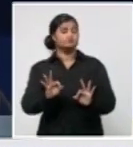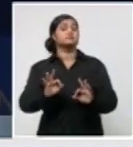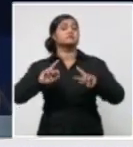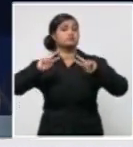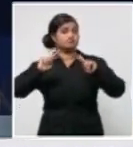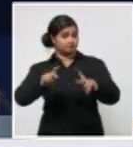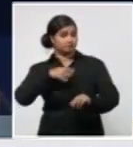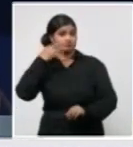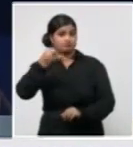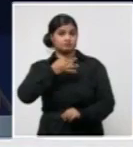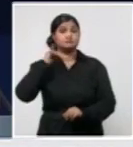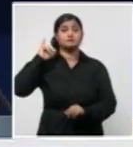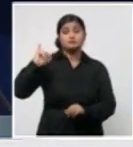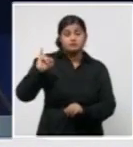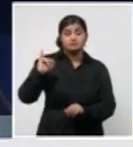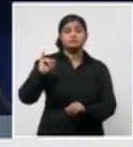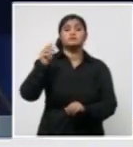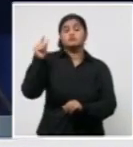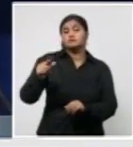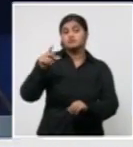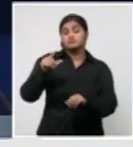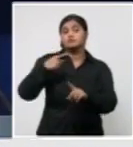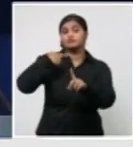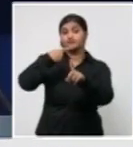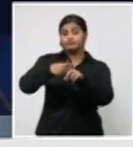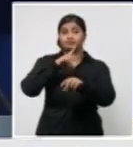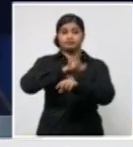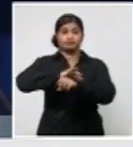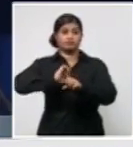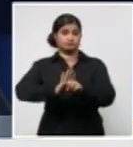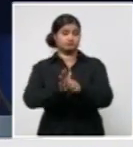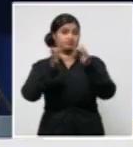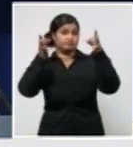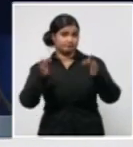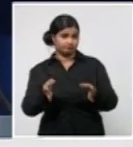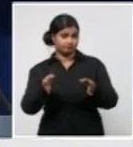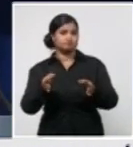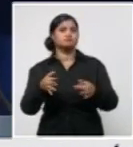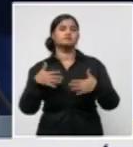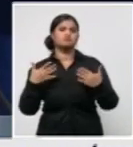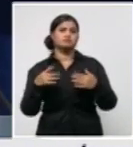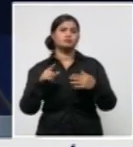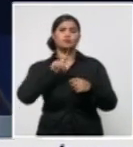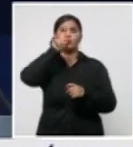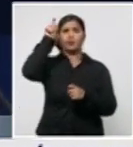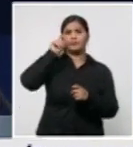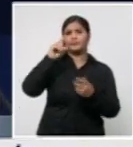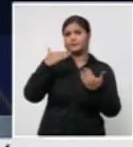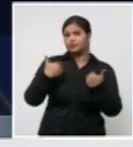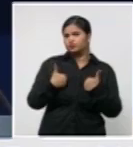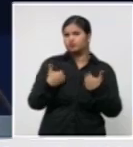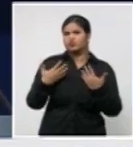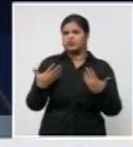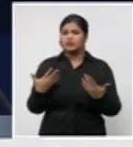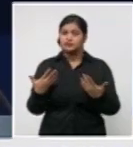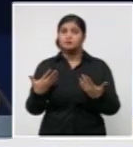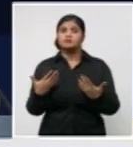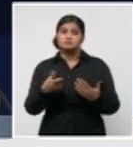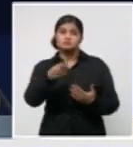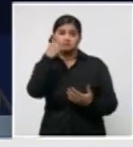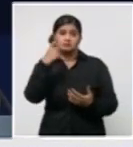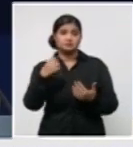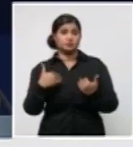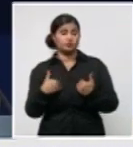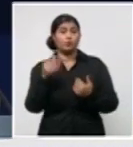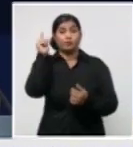reported as a new case. 2,438 people have been diagnosed with the virus in Cuba, none of which are